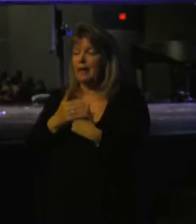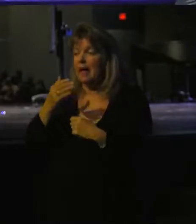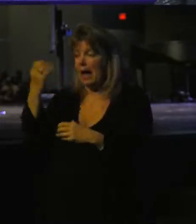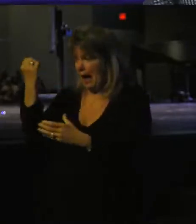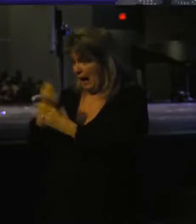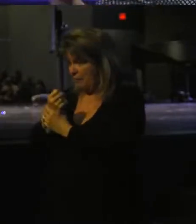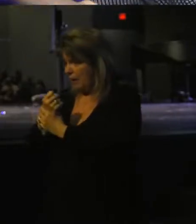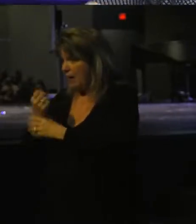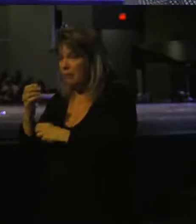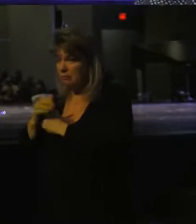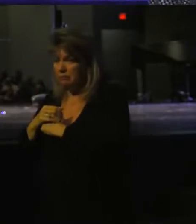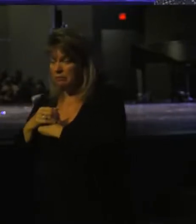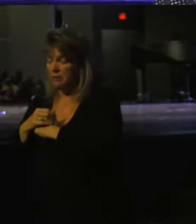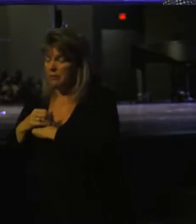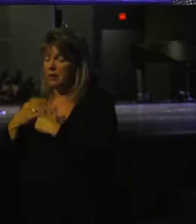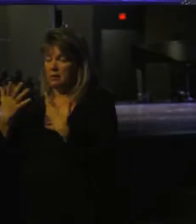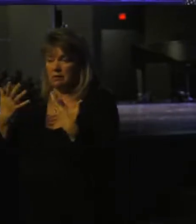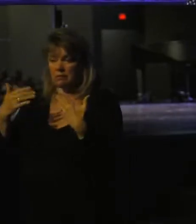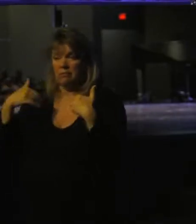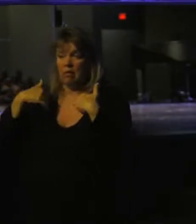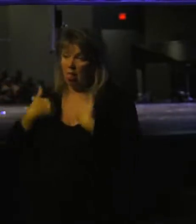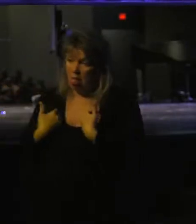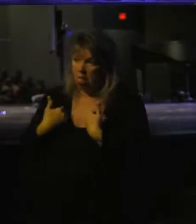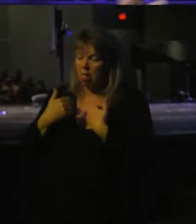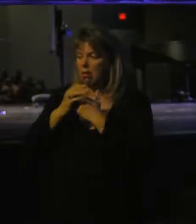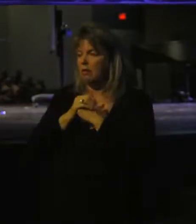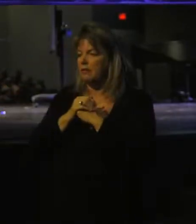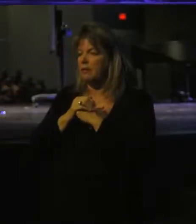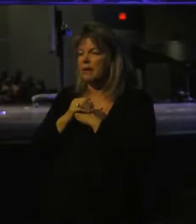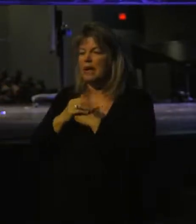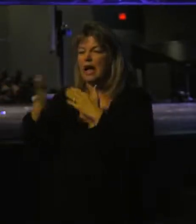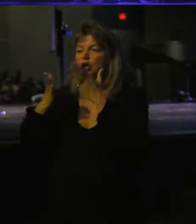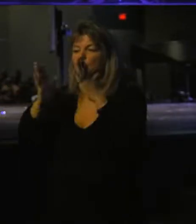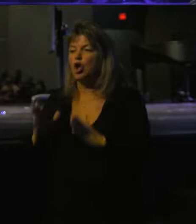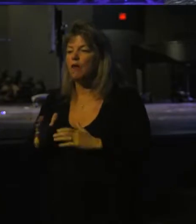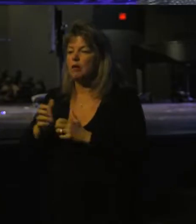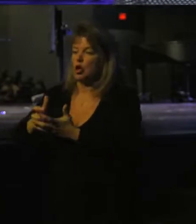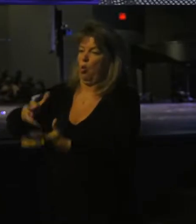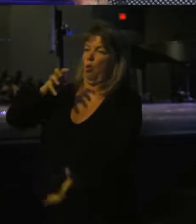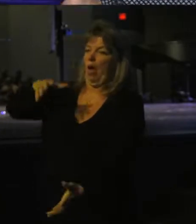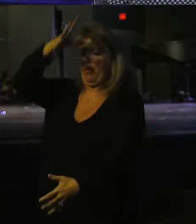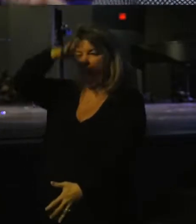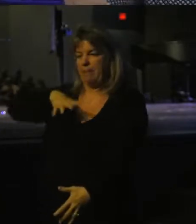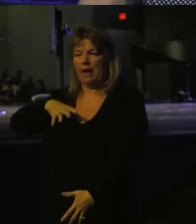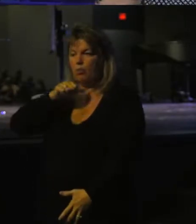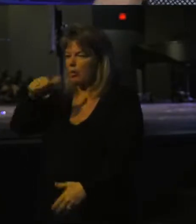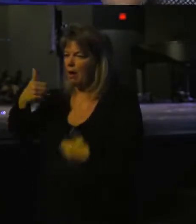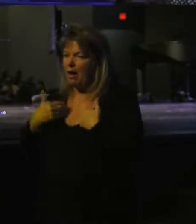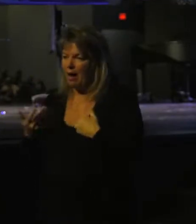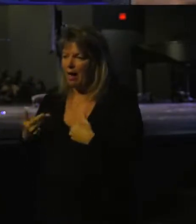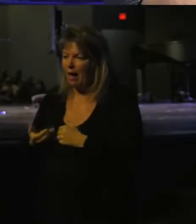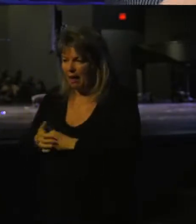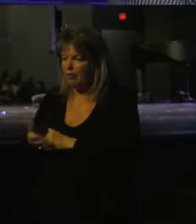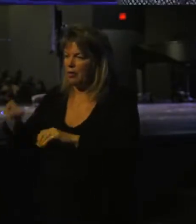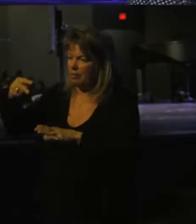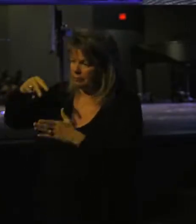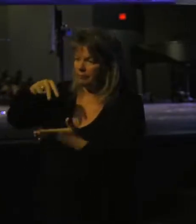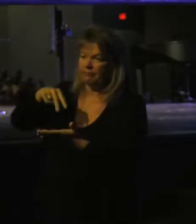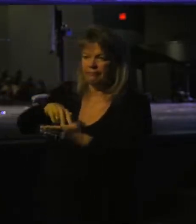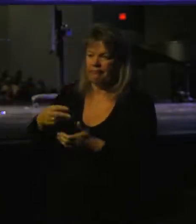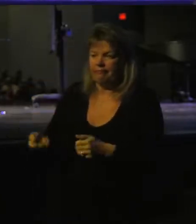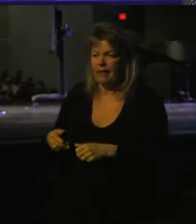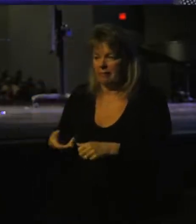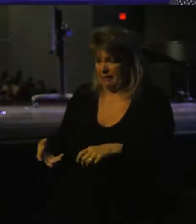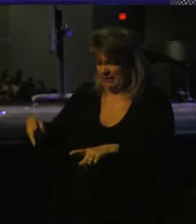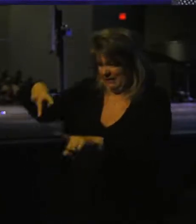at this point, was a very wealthy man. It says that he had servants. A wealthy man would not have got up and gone saddled his own donkey.